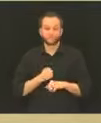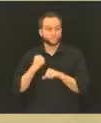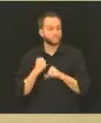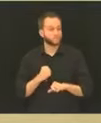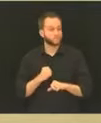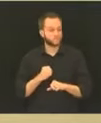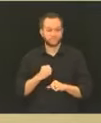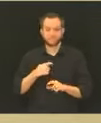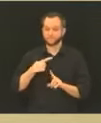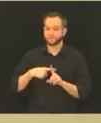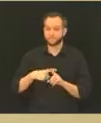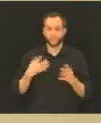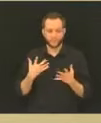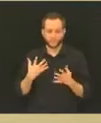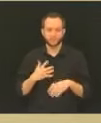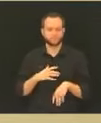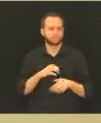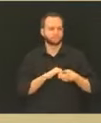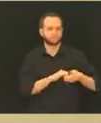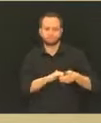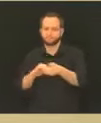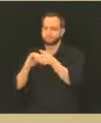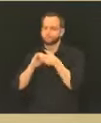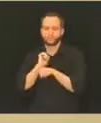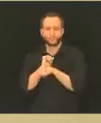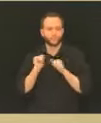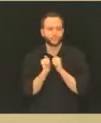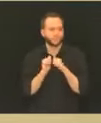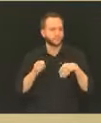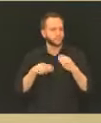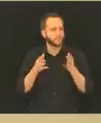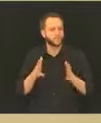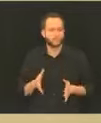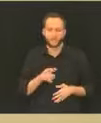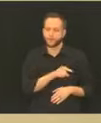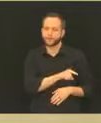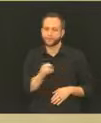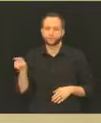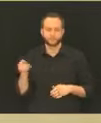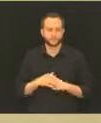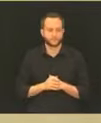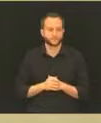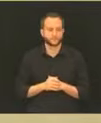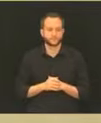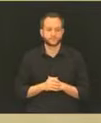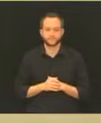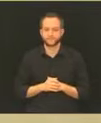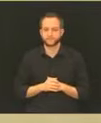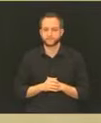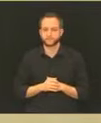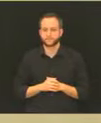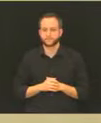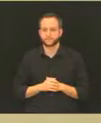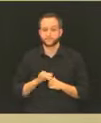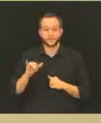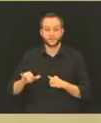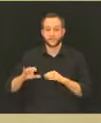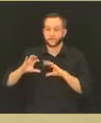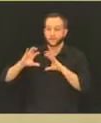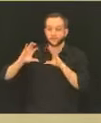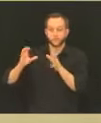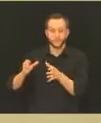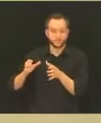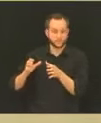with providers. We are using the same group of people that have been working countless